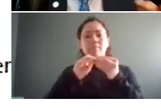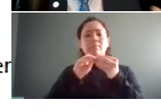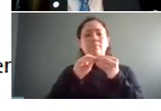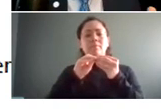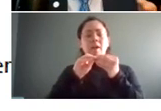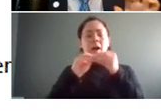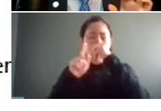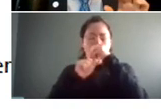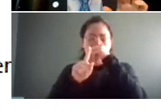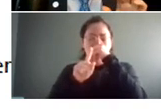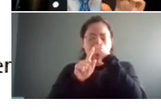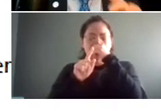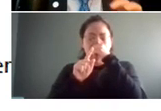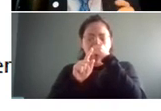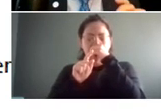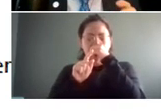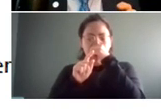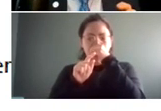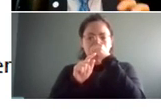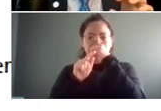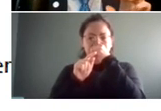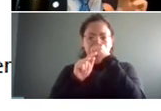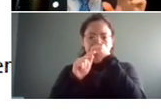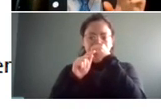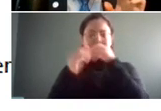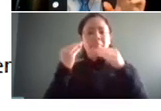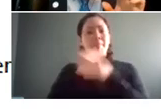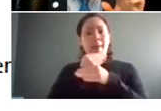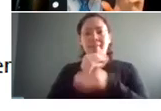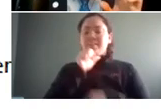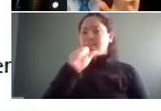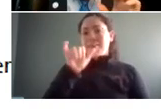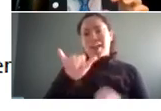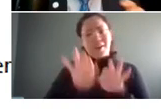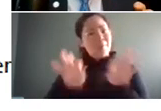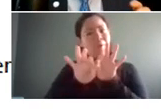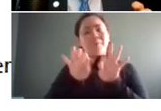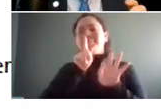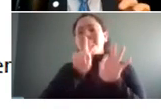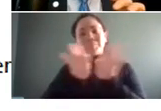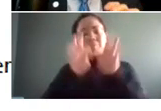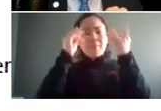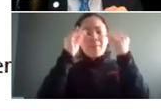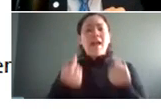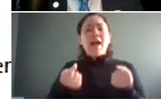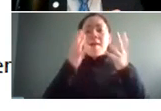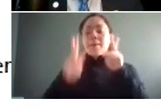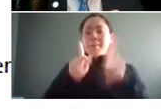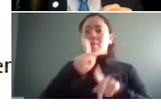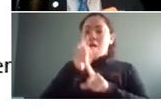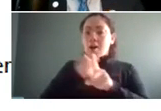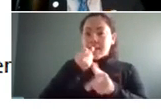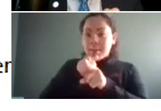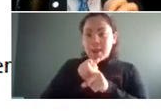that important um what i want you to think about is you know how many people are being affected and is it